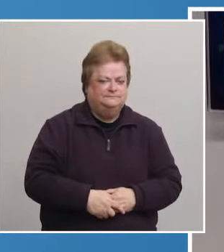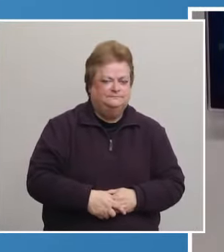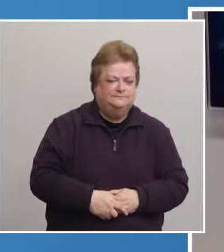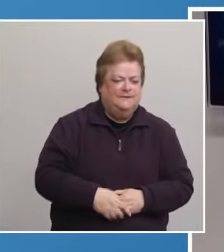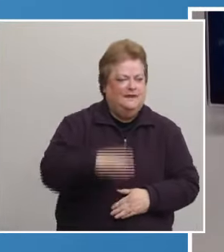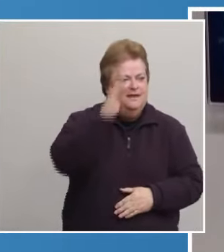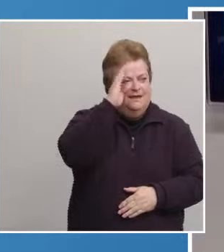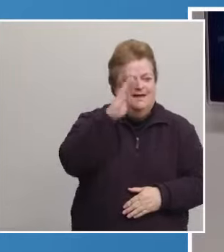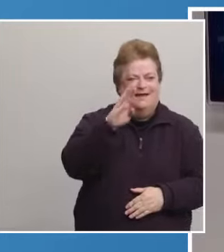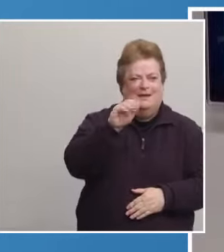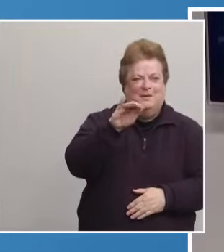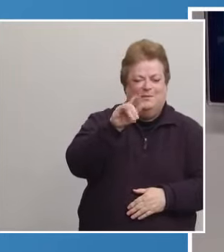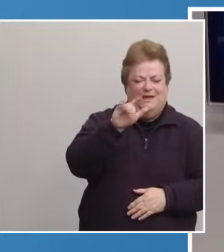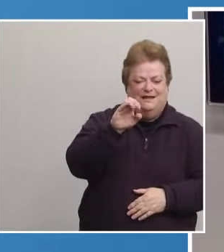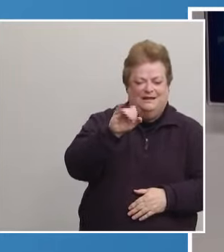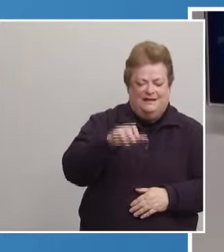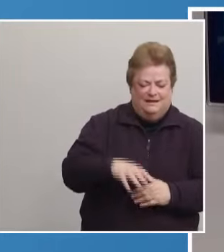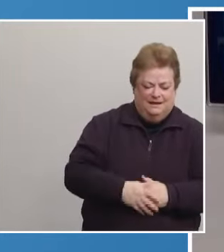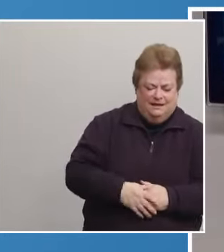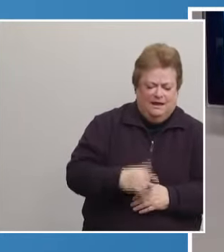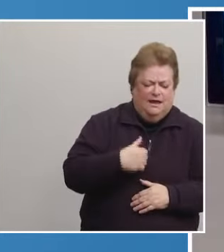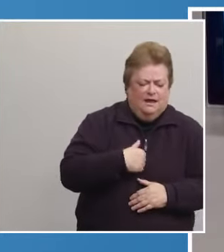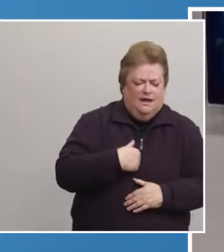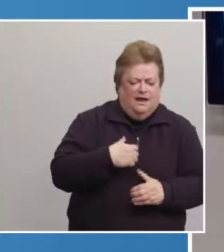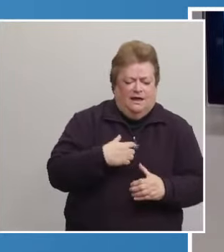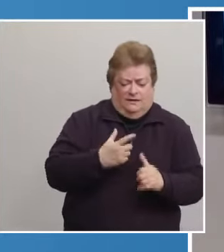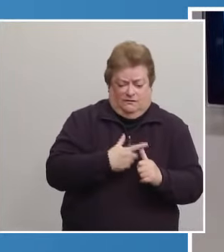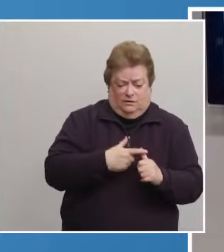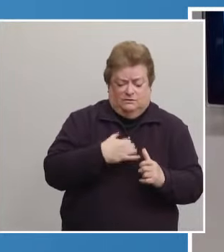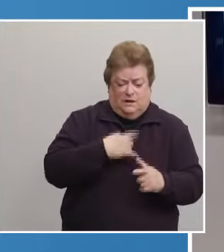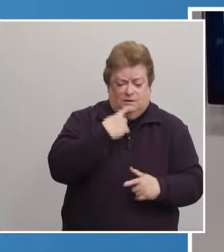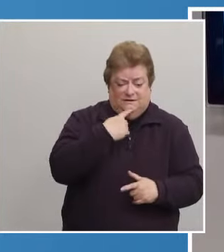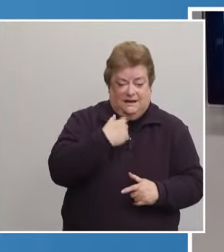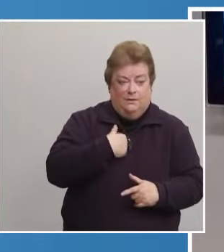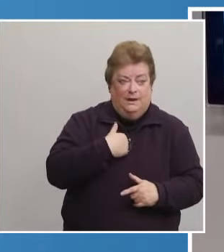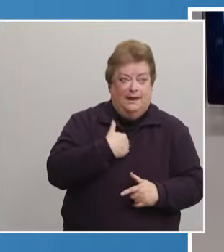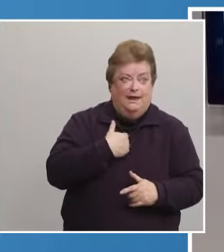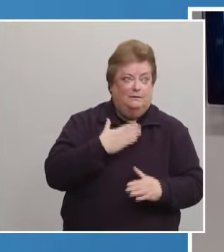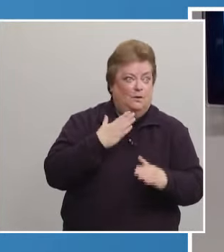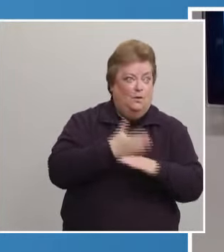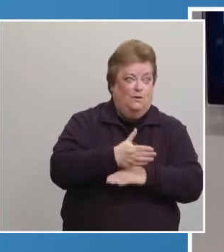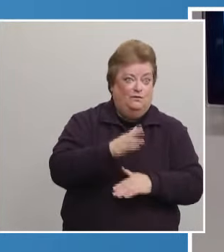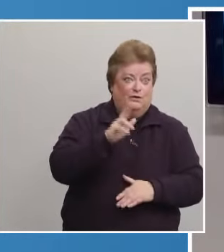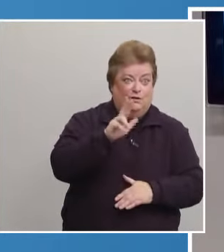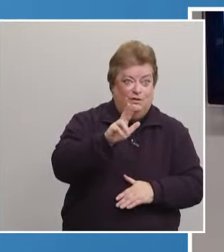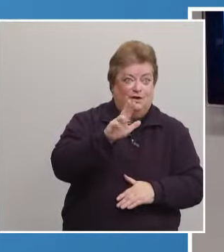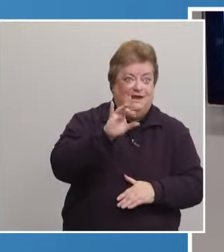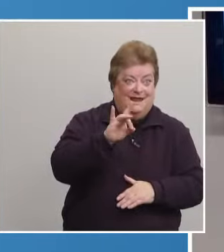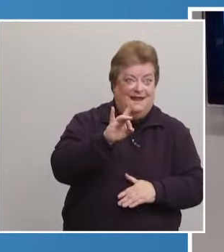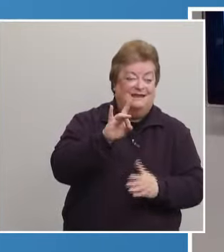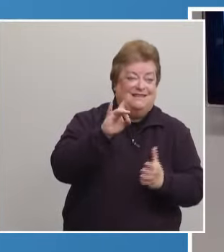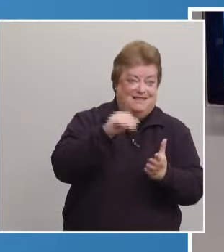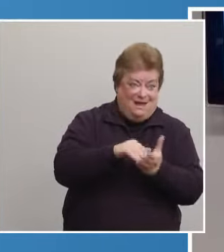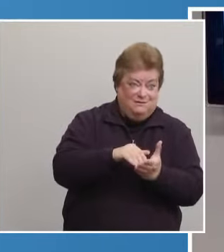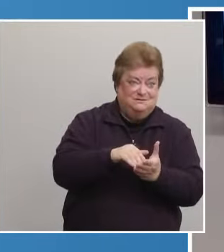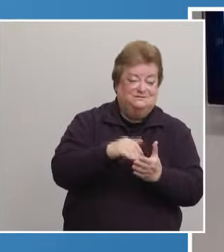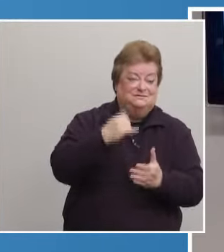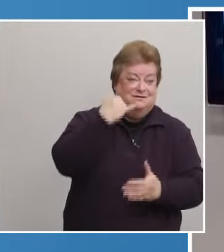Hi Bailey. Well, I first want to say we had about 38,000 calls in the first two hours